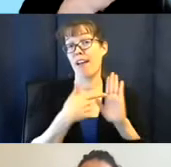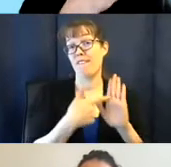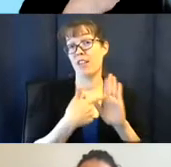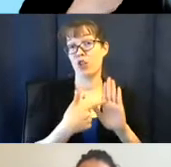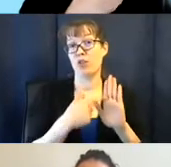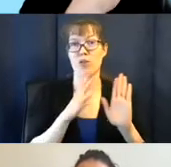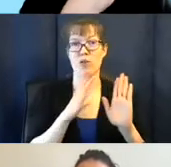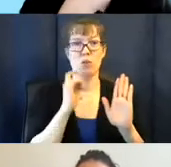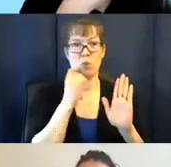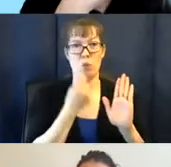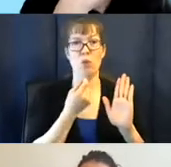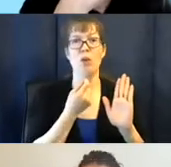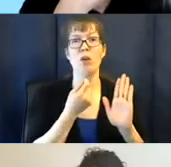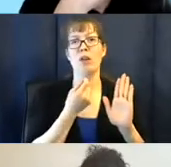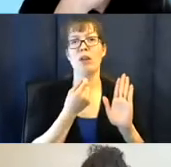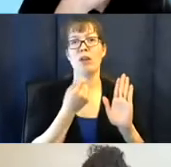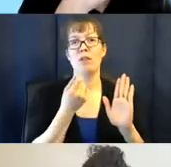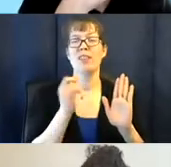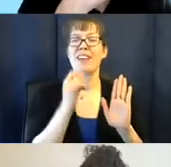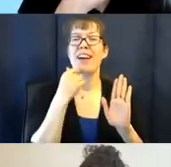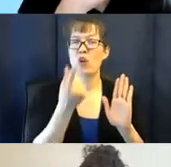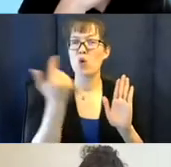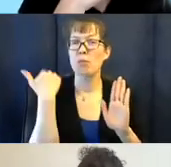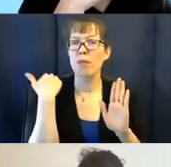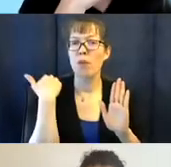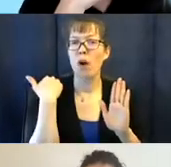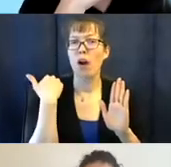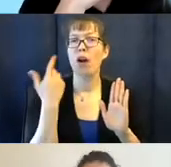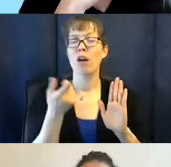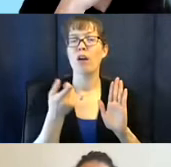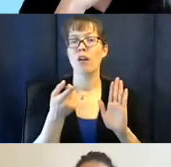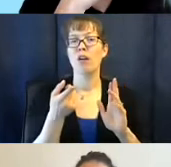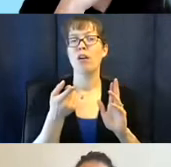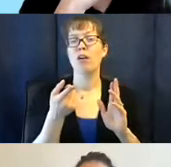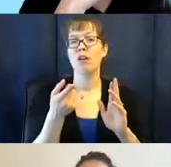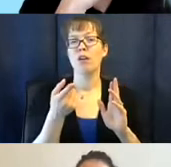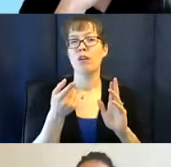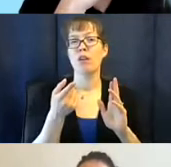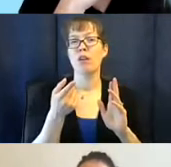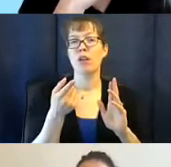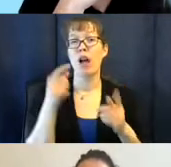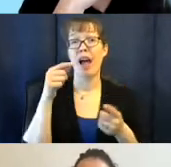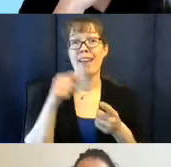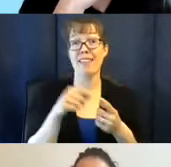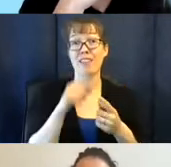like I told you before, that until you get to the,